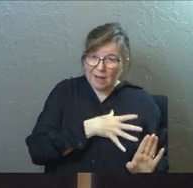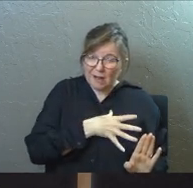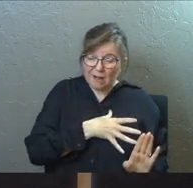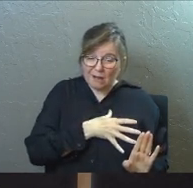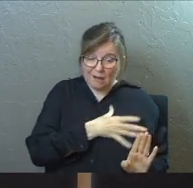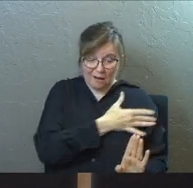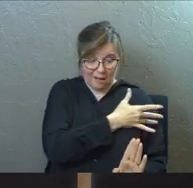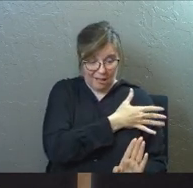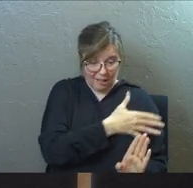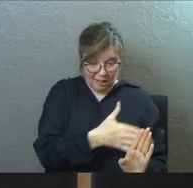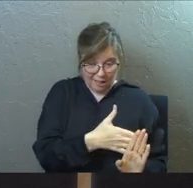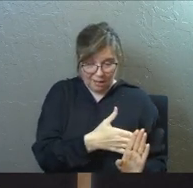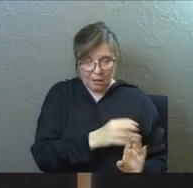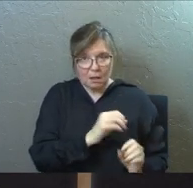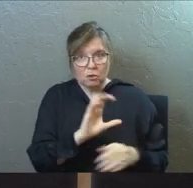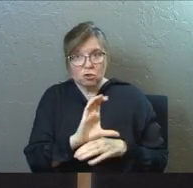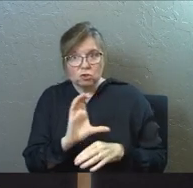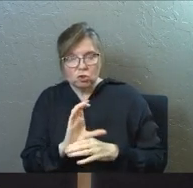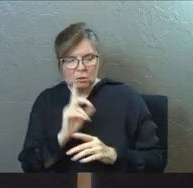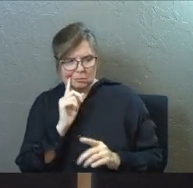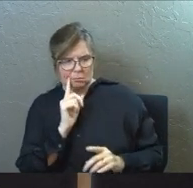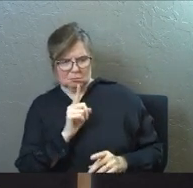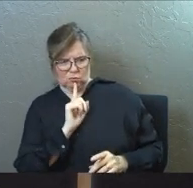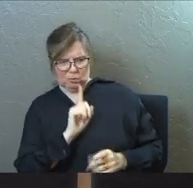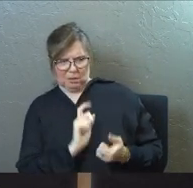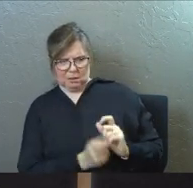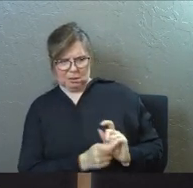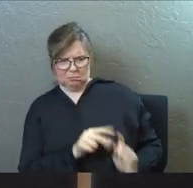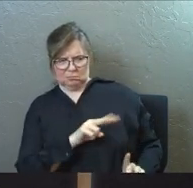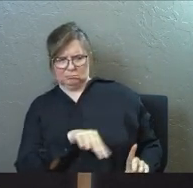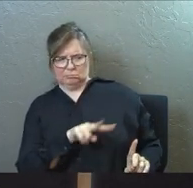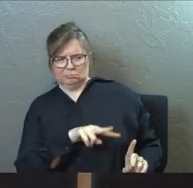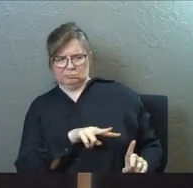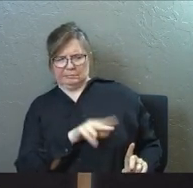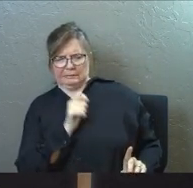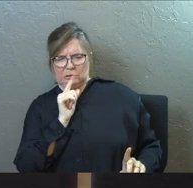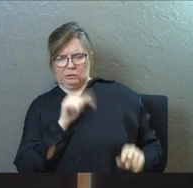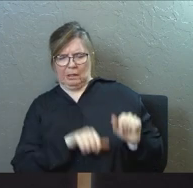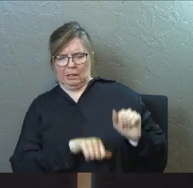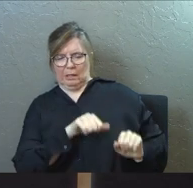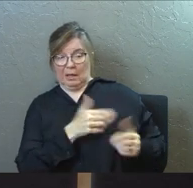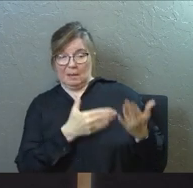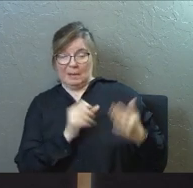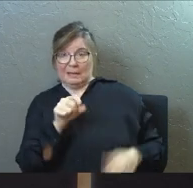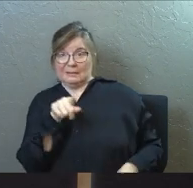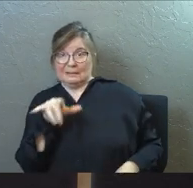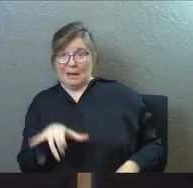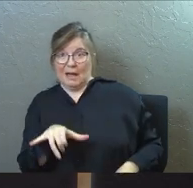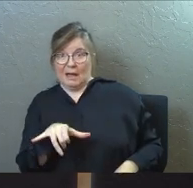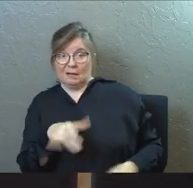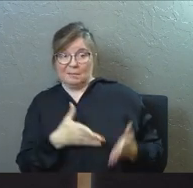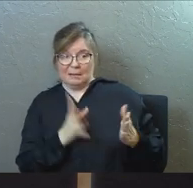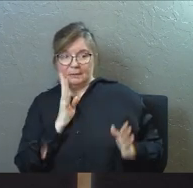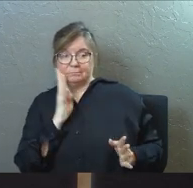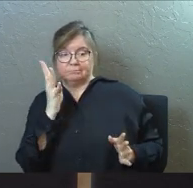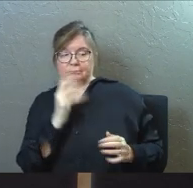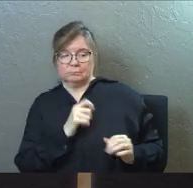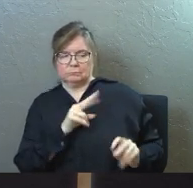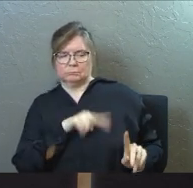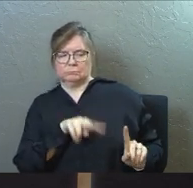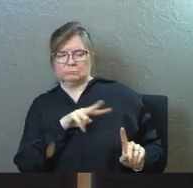church believed that the his conversion was actually real, maybe he's just a spy, maybe he just made this up,